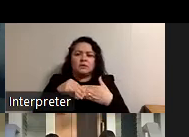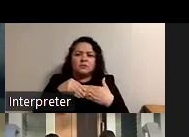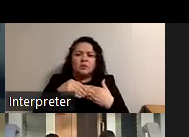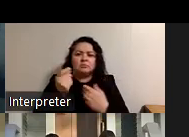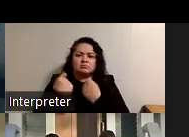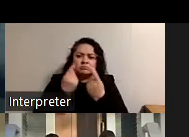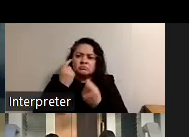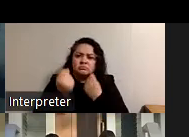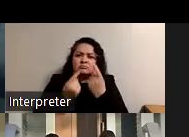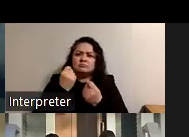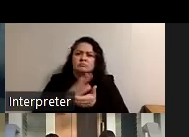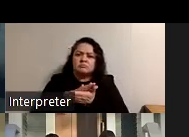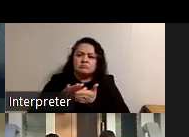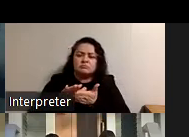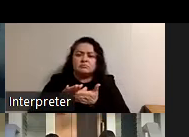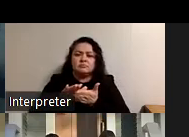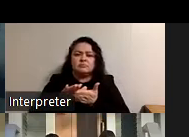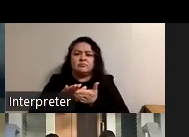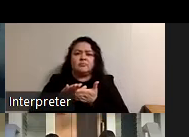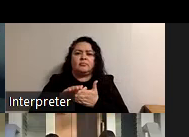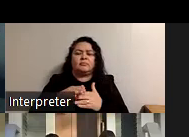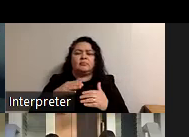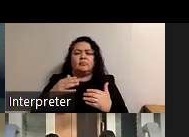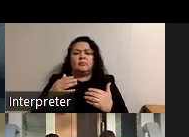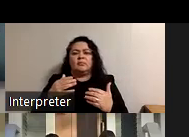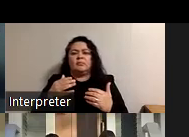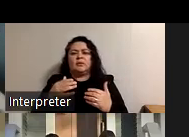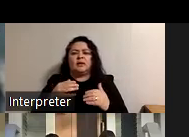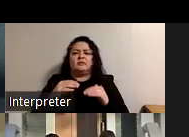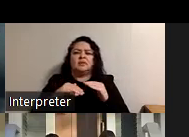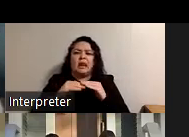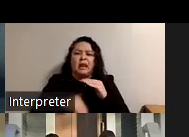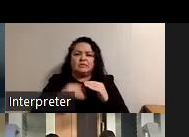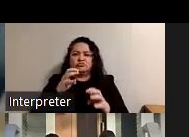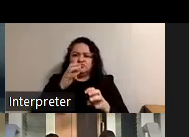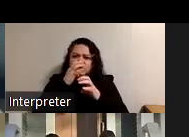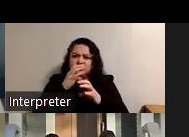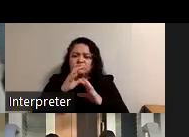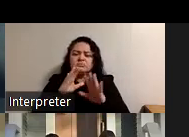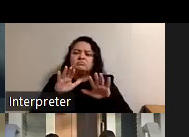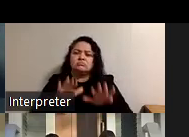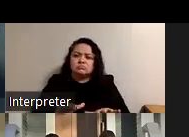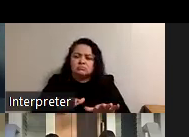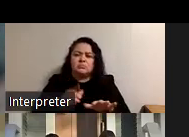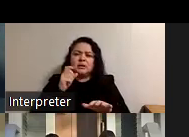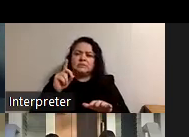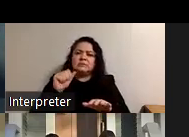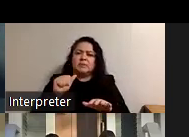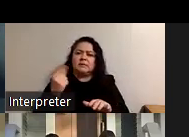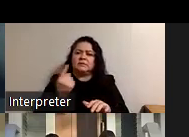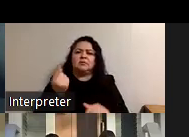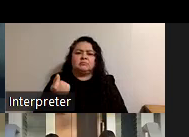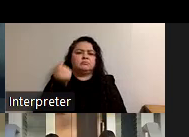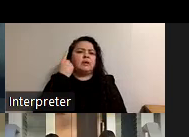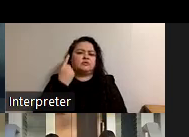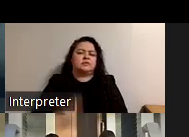understanding and kind than um and less rigid because they kind of then um disability is something they understand